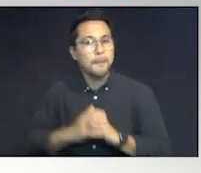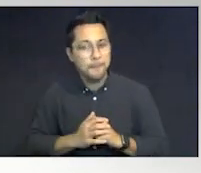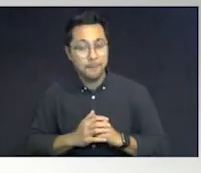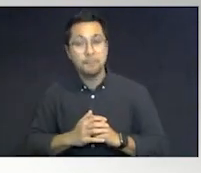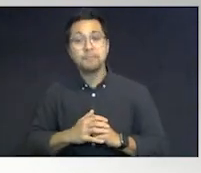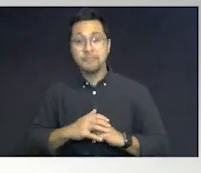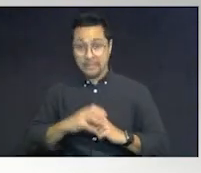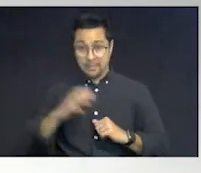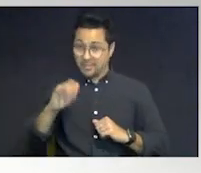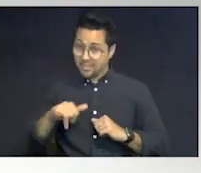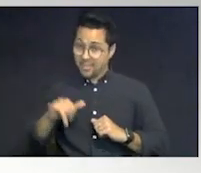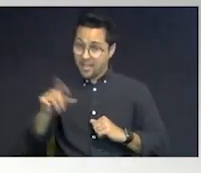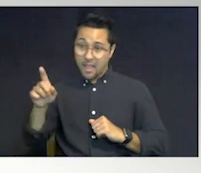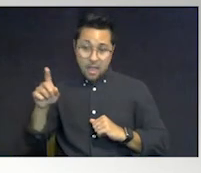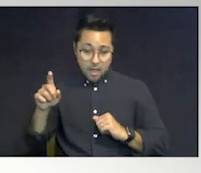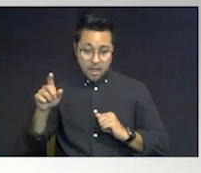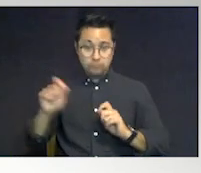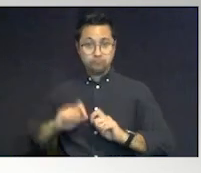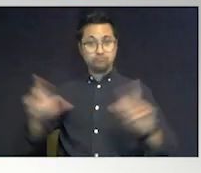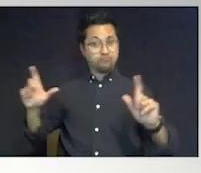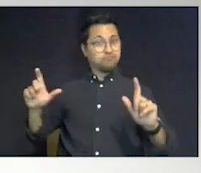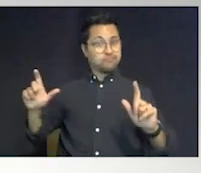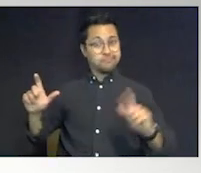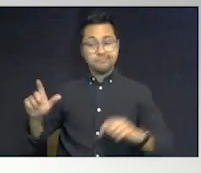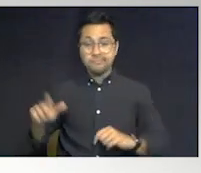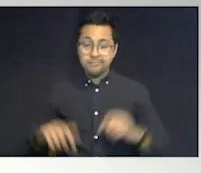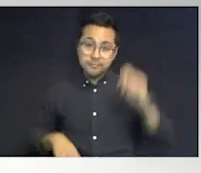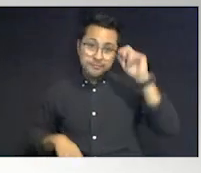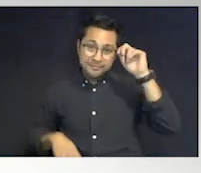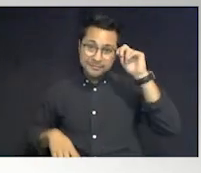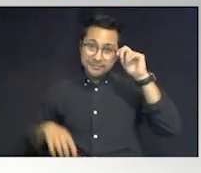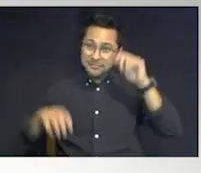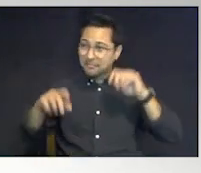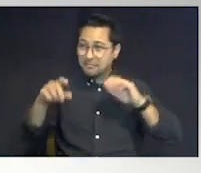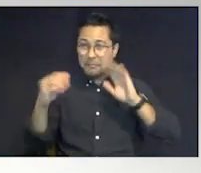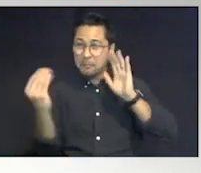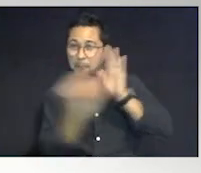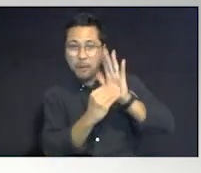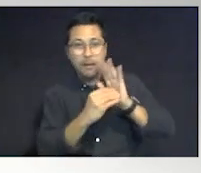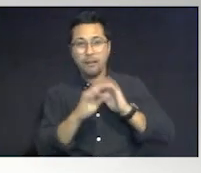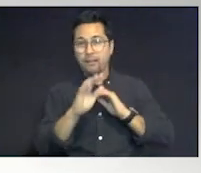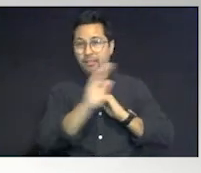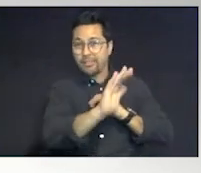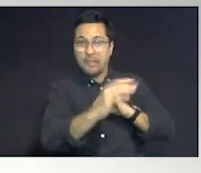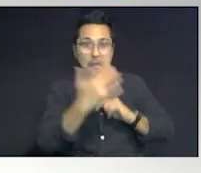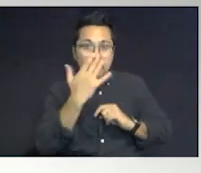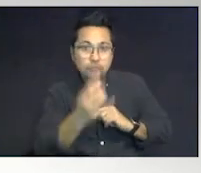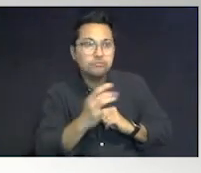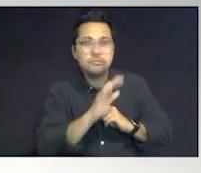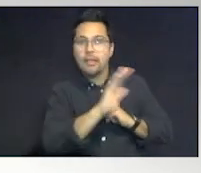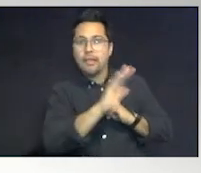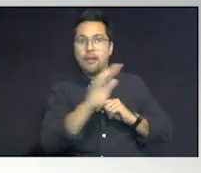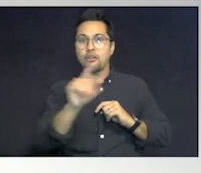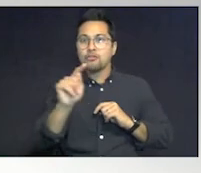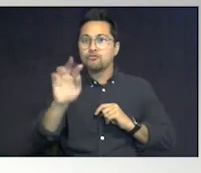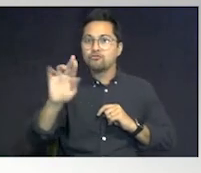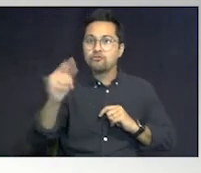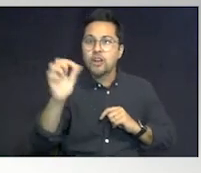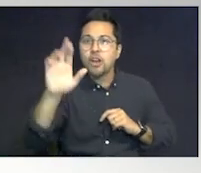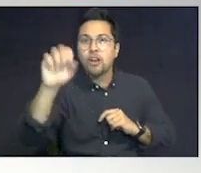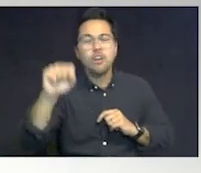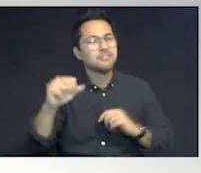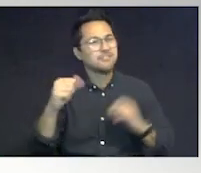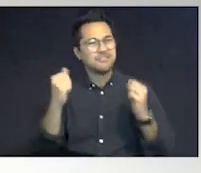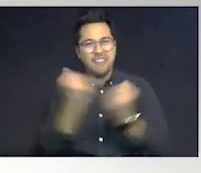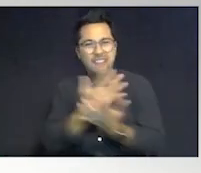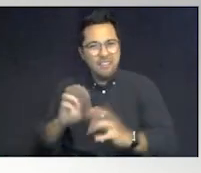And that could come in as the interest, their triggers, everything will be readily available for me when I go to your house. I